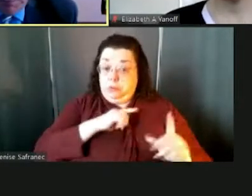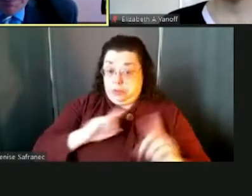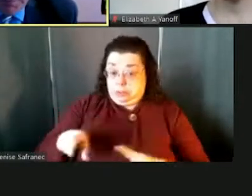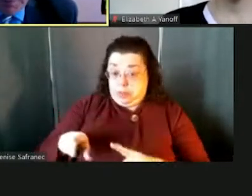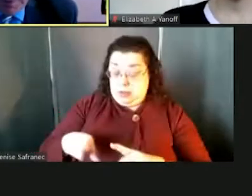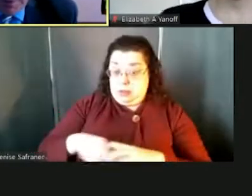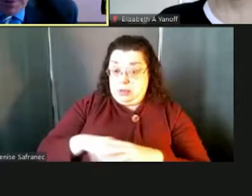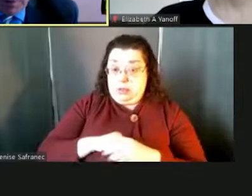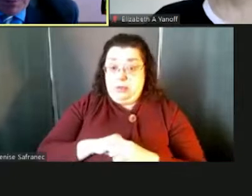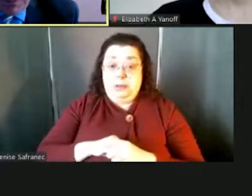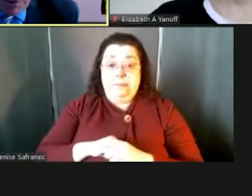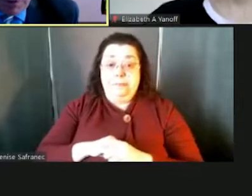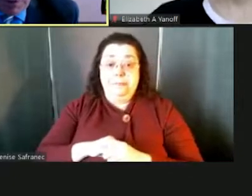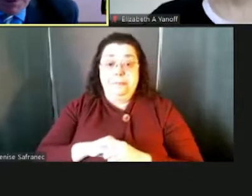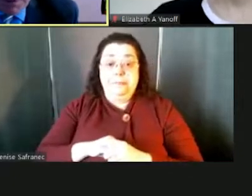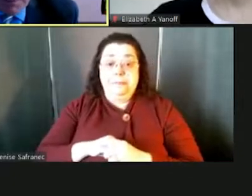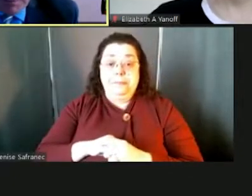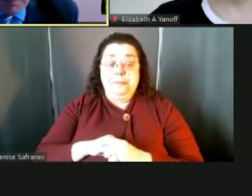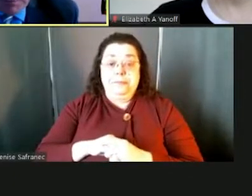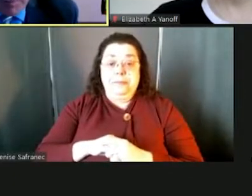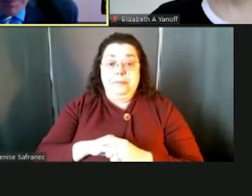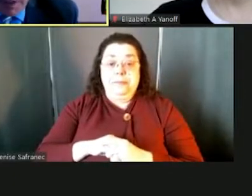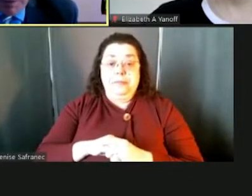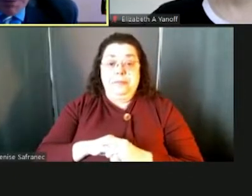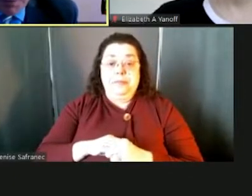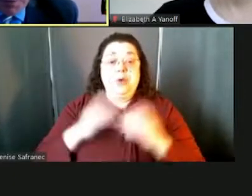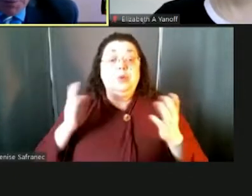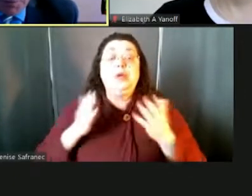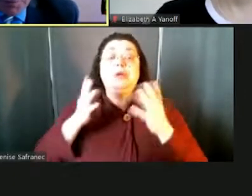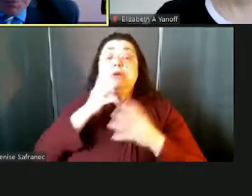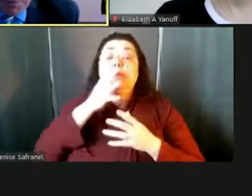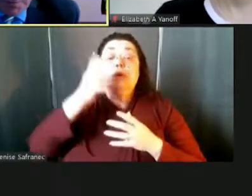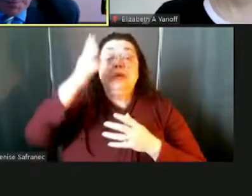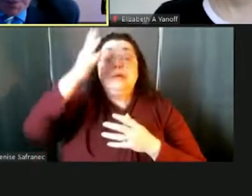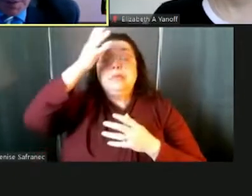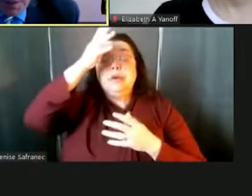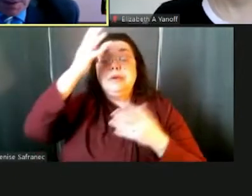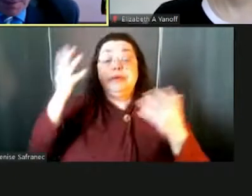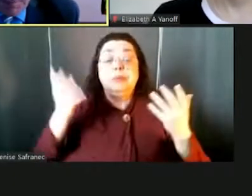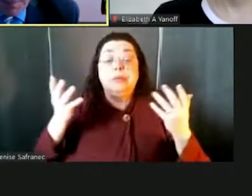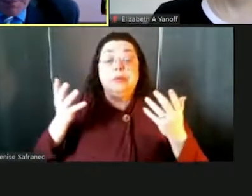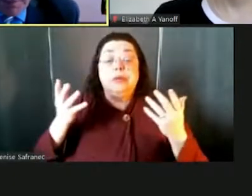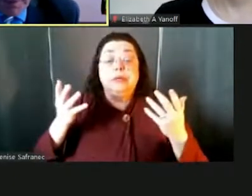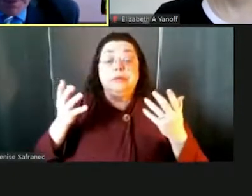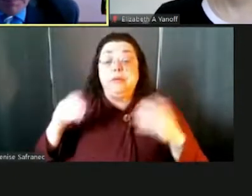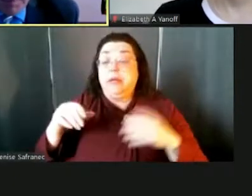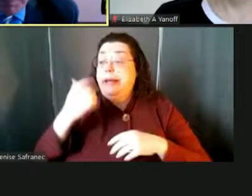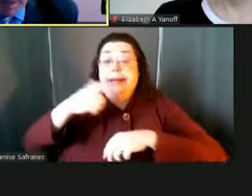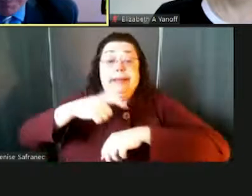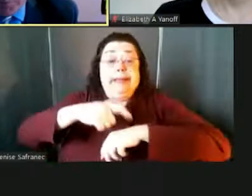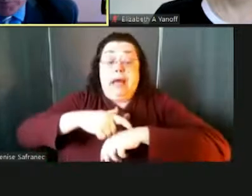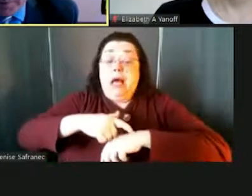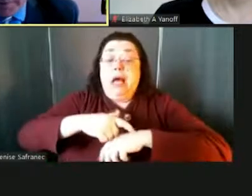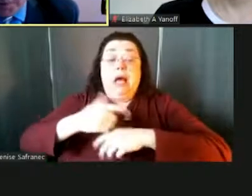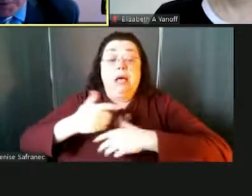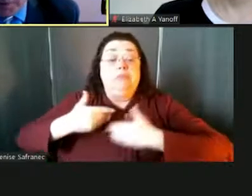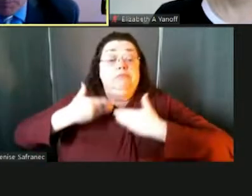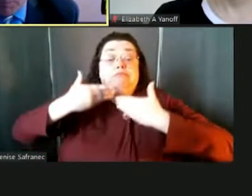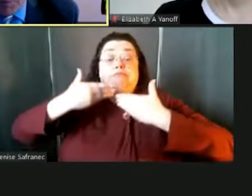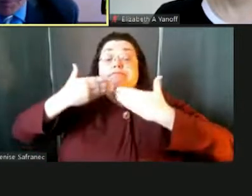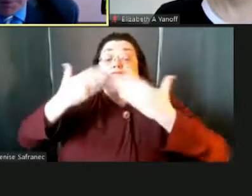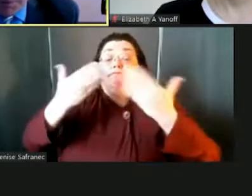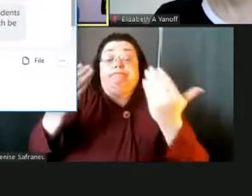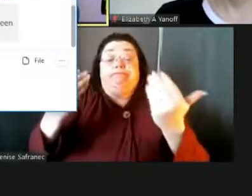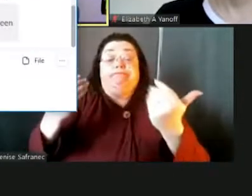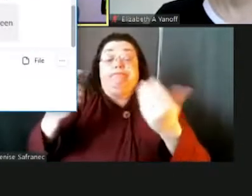Um, you know, we've encouraged our parents to, uh, bring out, bring problems to our attention